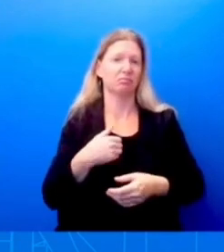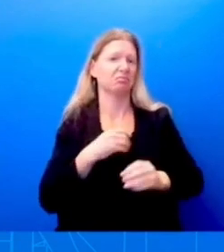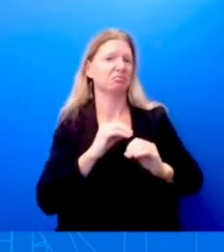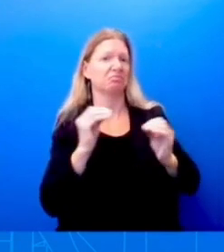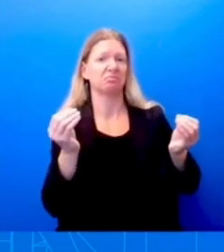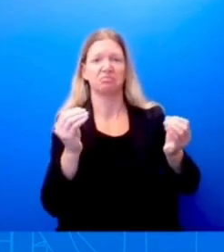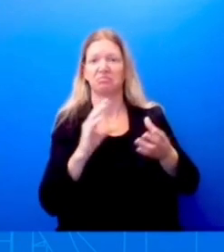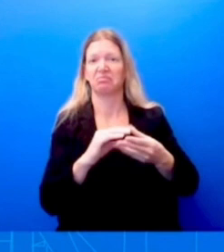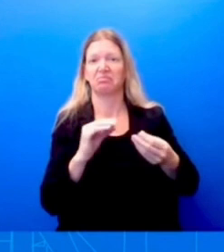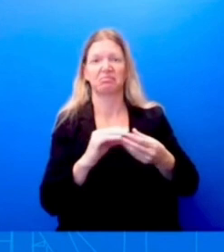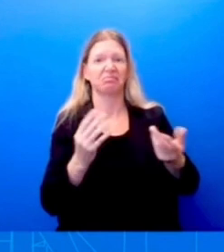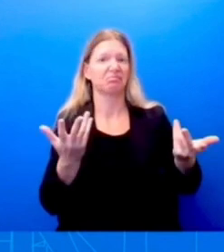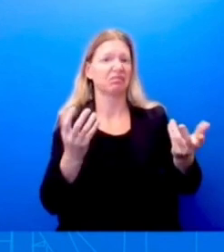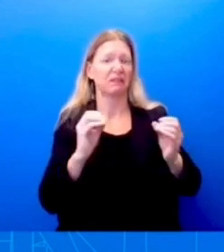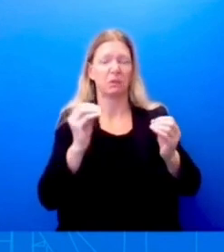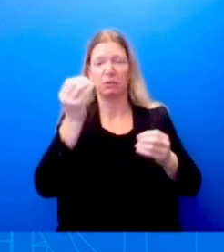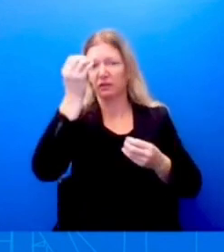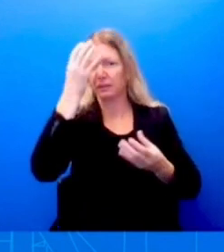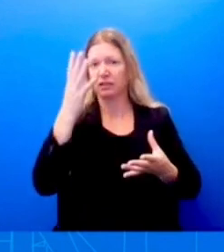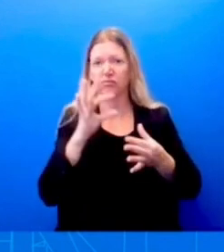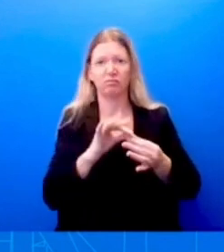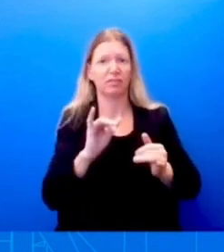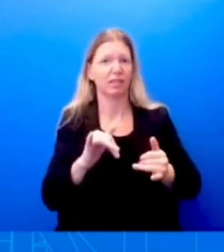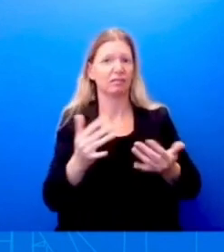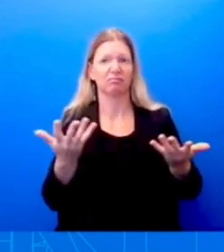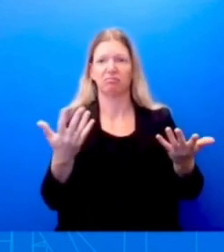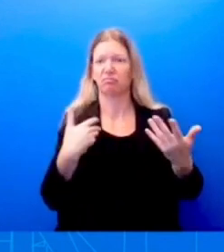time. So I want to be very clear at that. Uh,